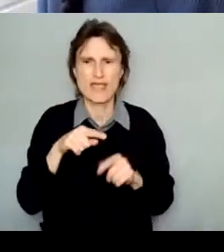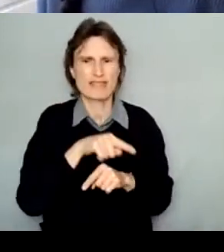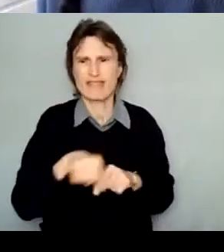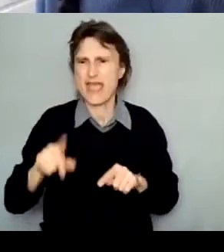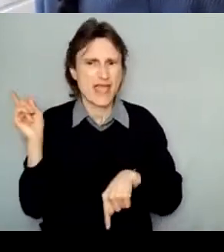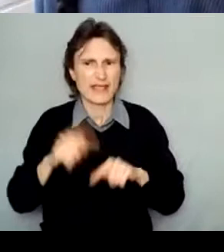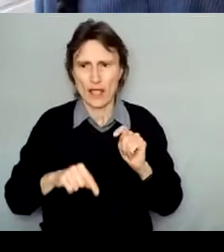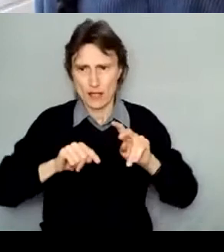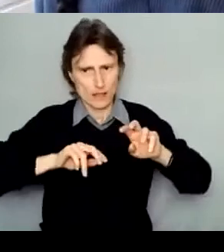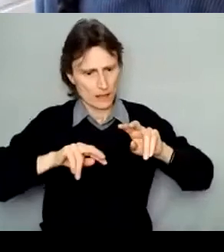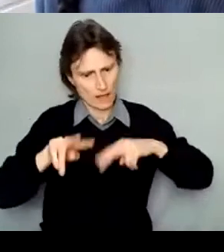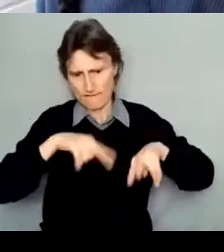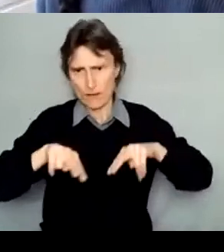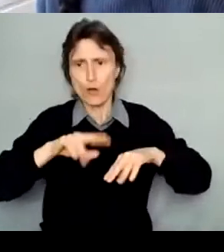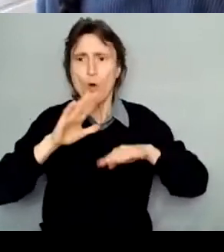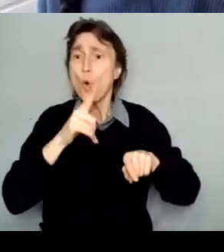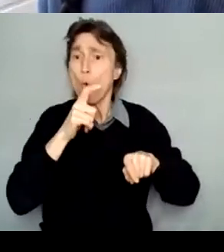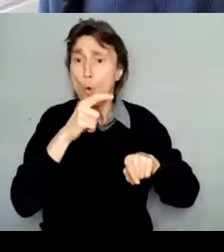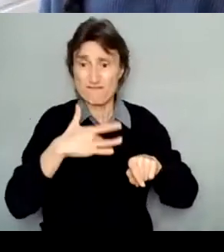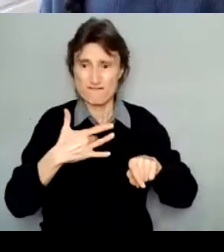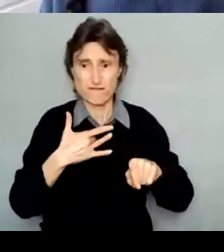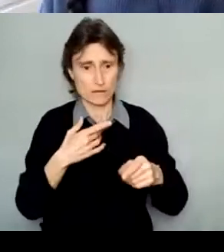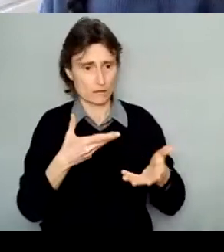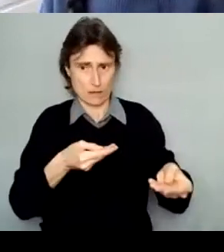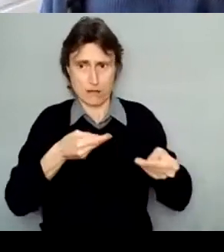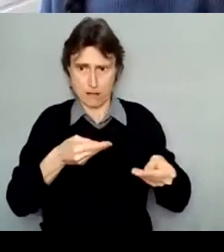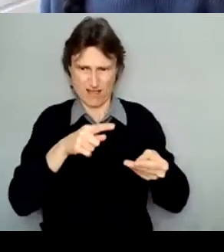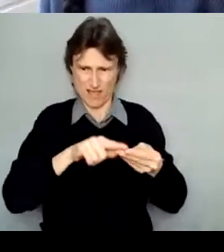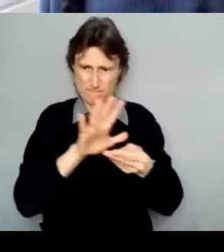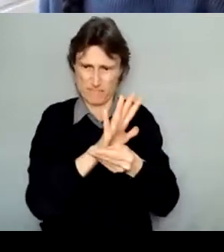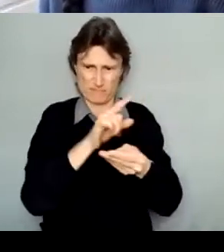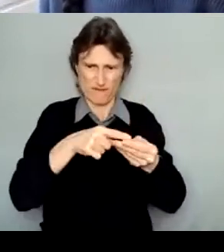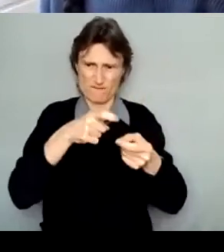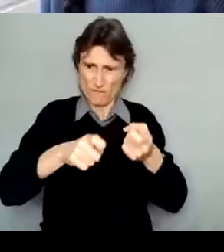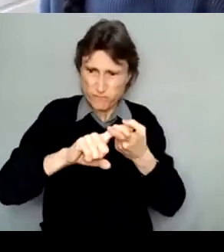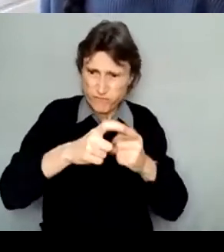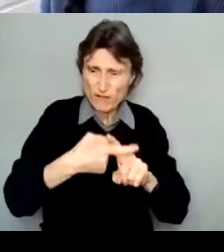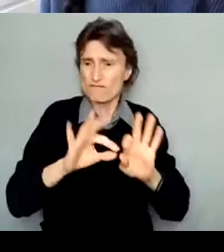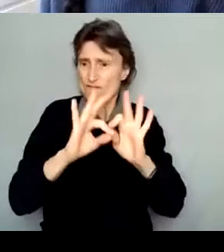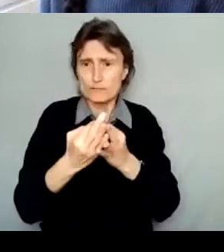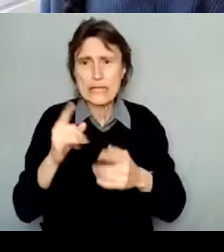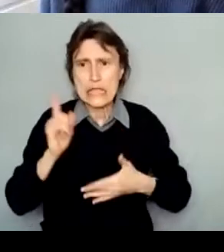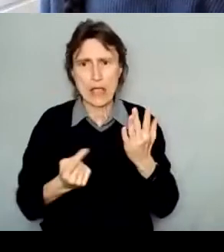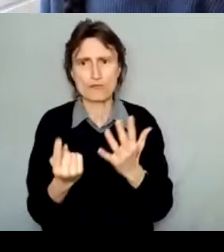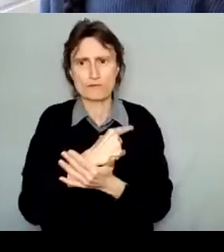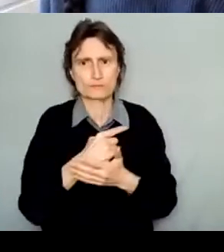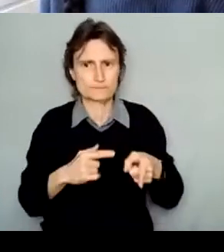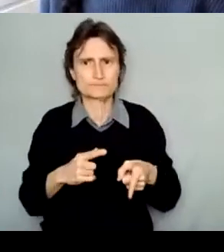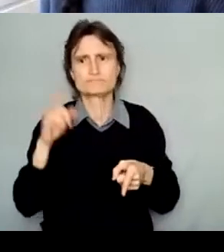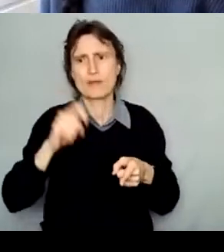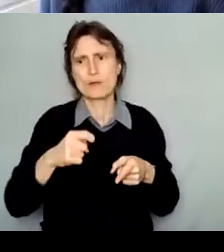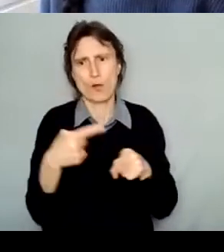there is a conflict. And the membership of the peer committees will be chosen through public nominations and staff expertise.